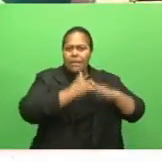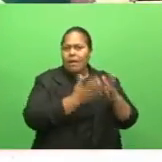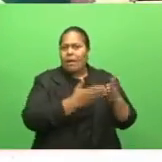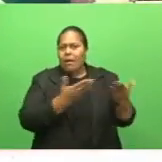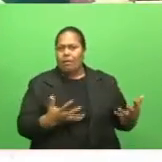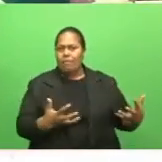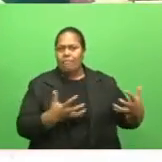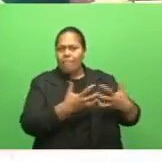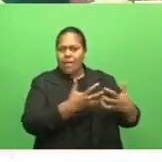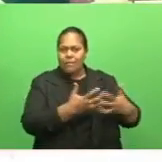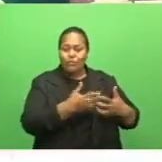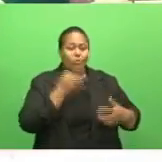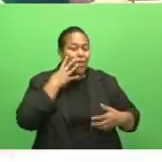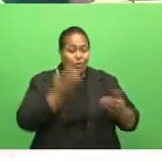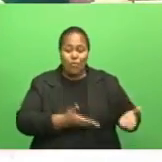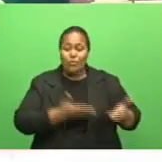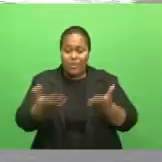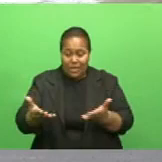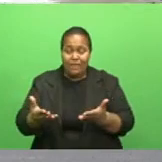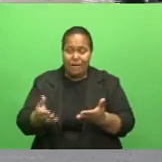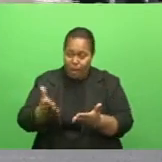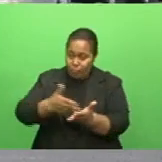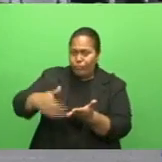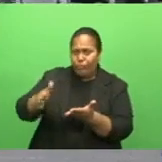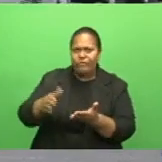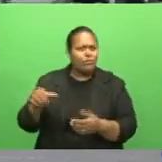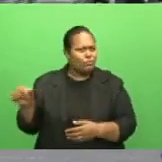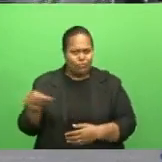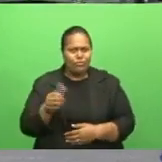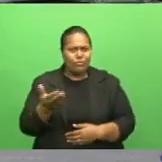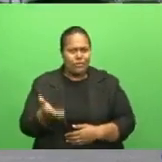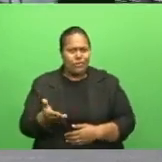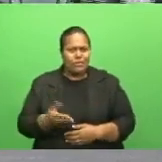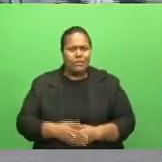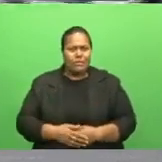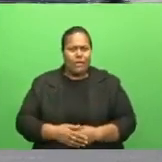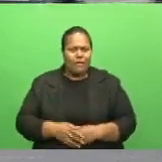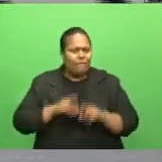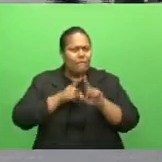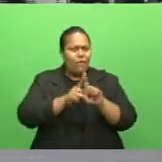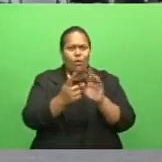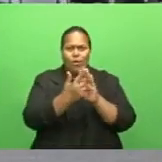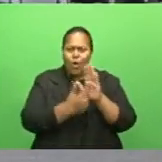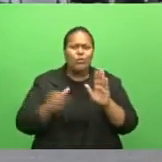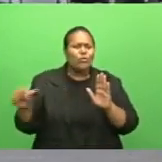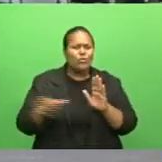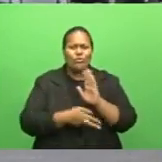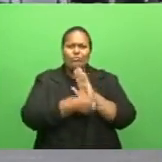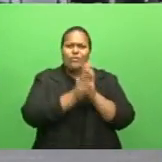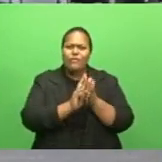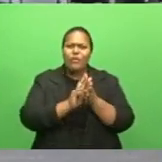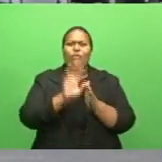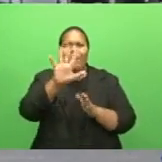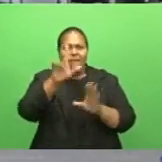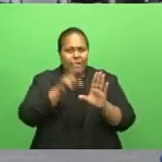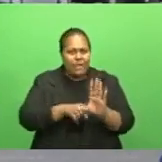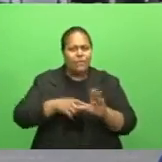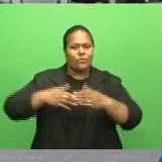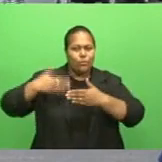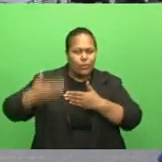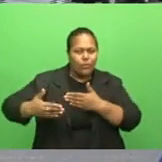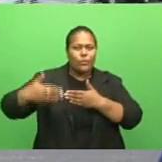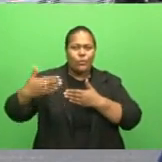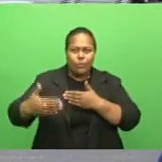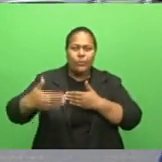issuing the completion certificate. The building code was supposed to be reviewed every five years, but this has not been the